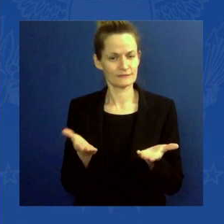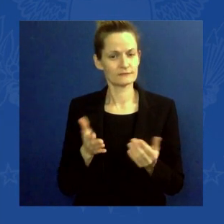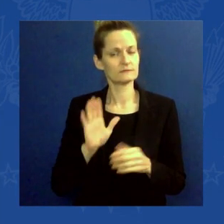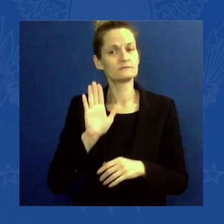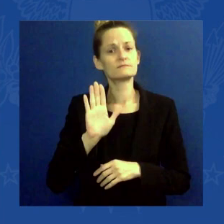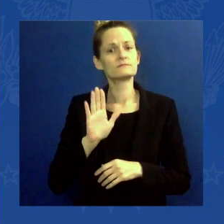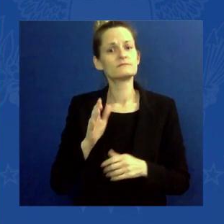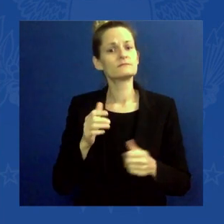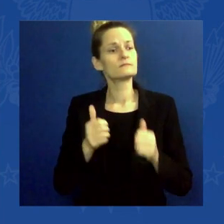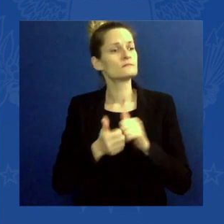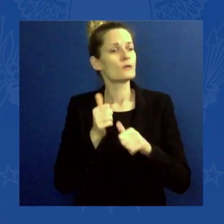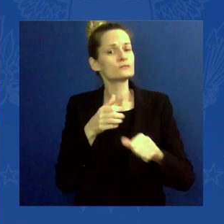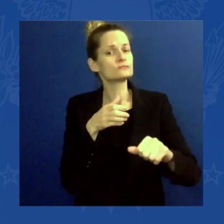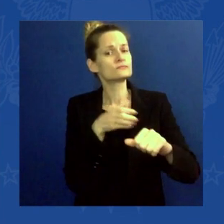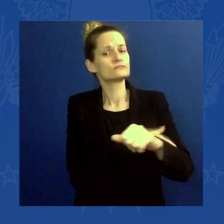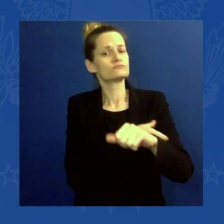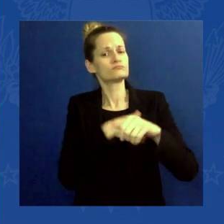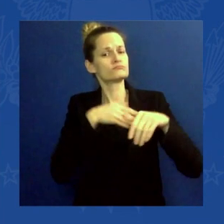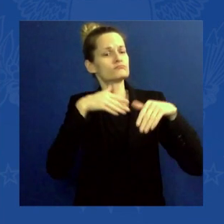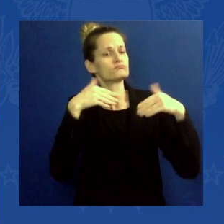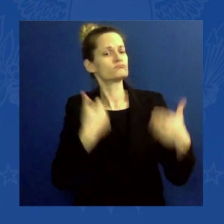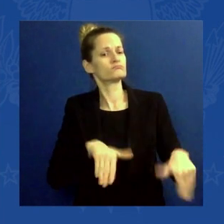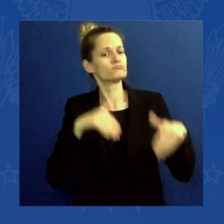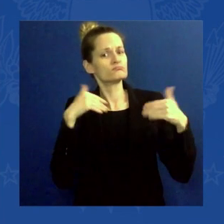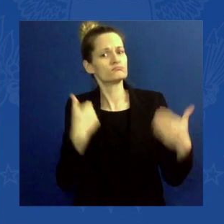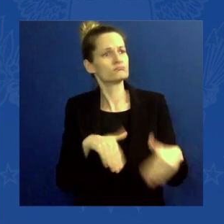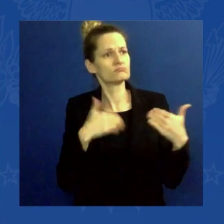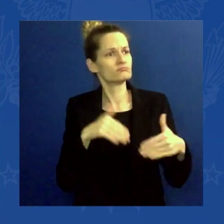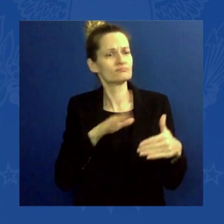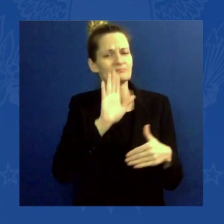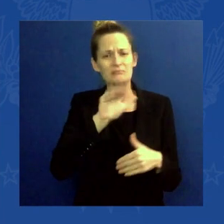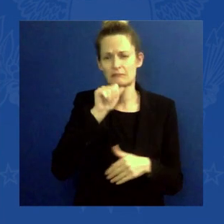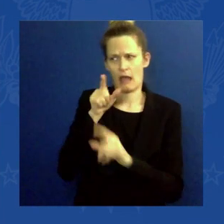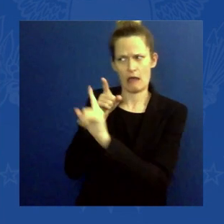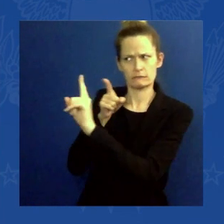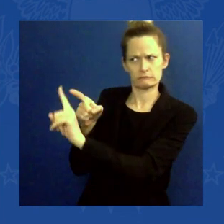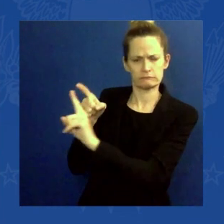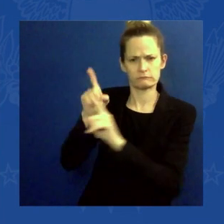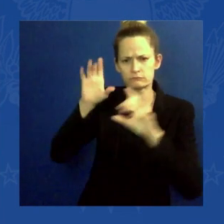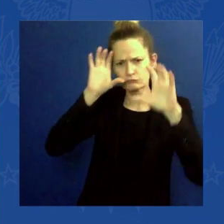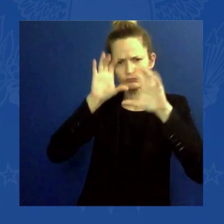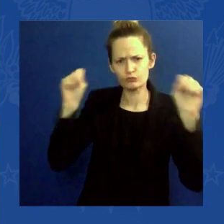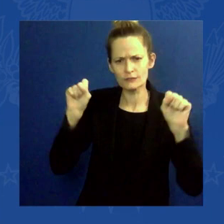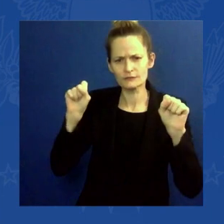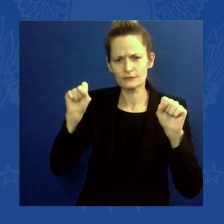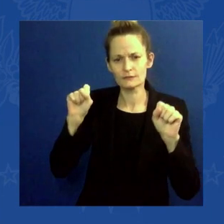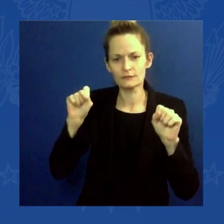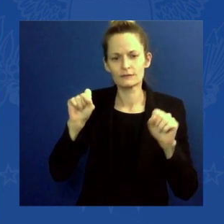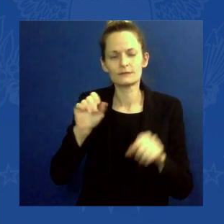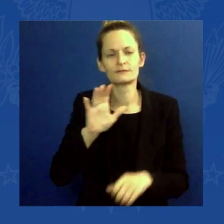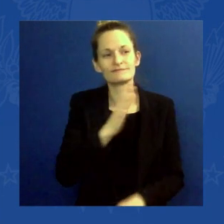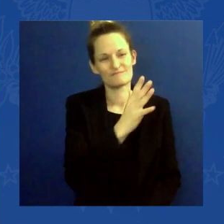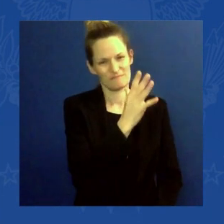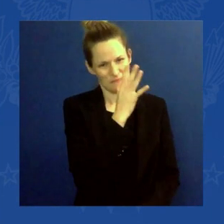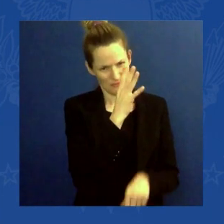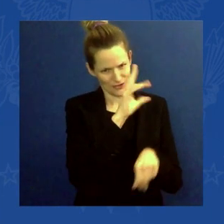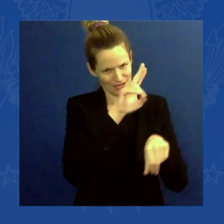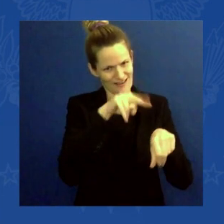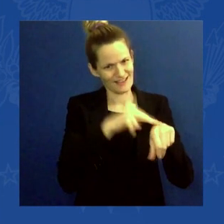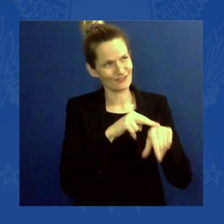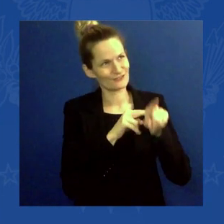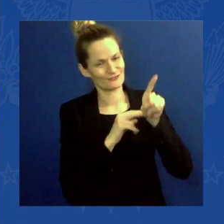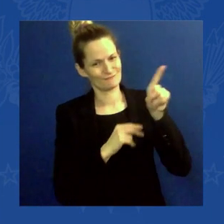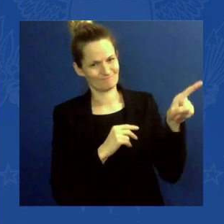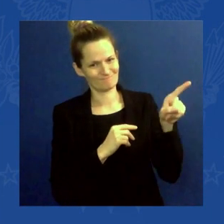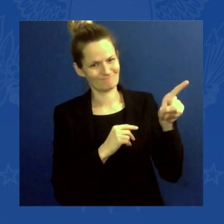States. It's Mother Nature. She is, as others have said, all she is is chemistry, biology, and physics. She